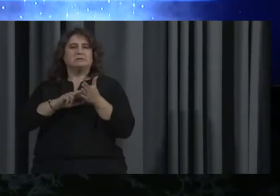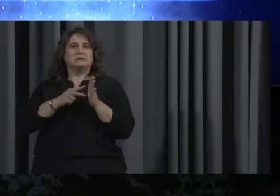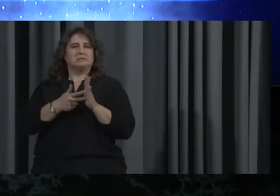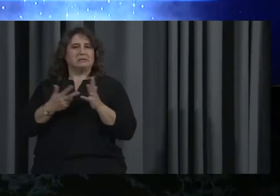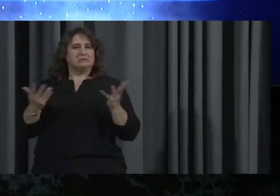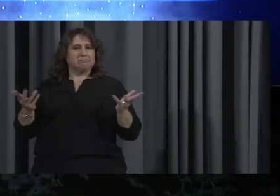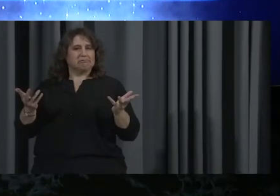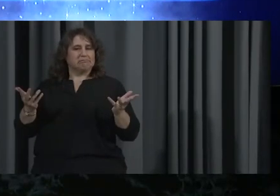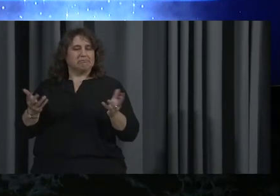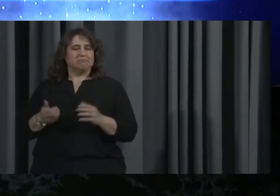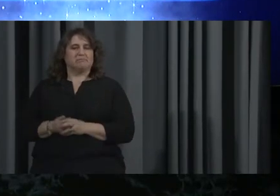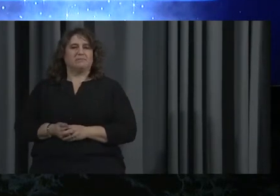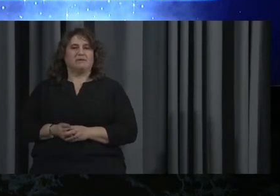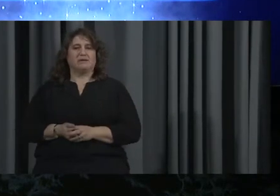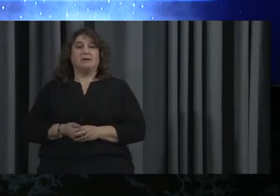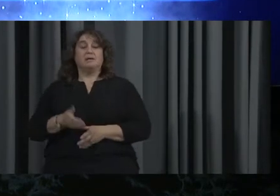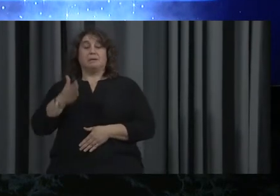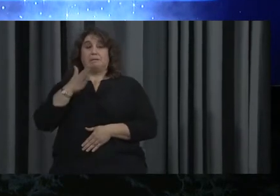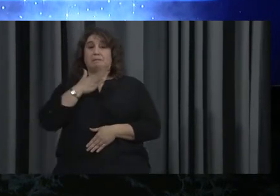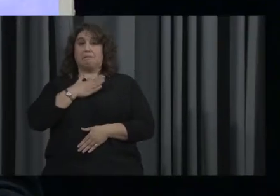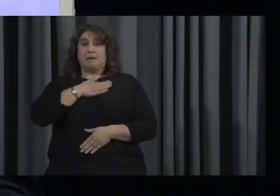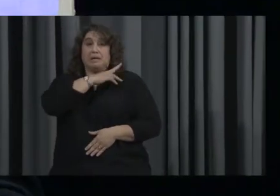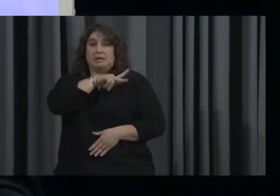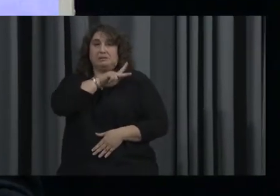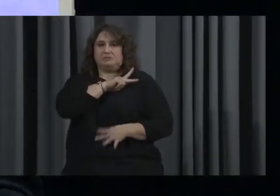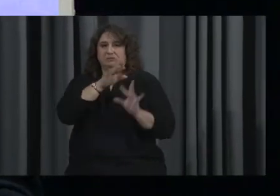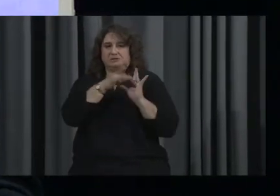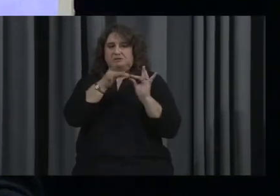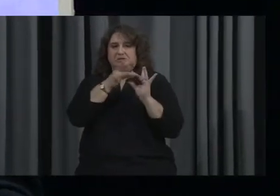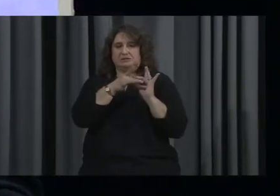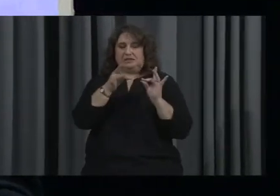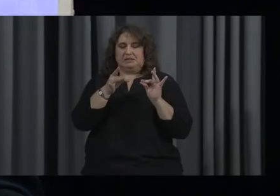So I'm going to share my personal statement, right?